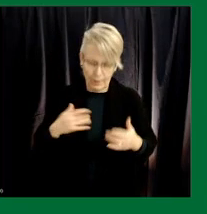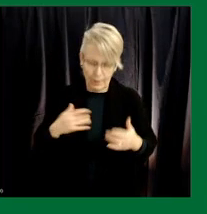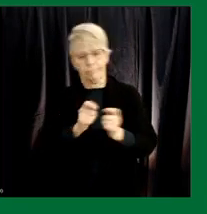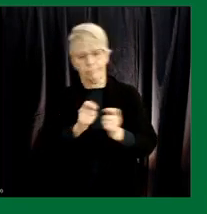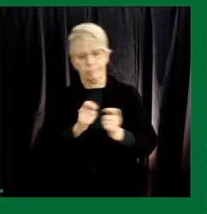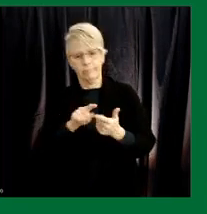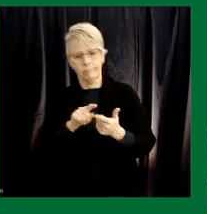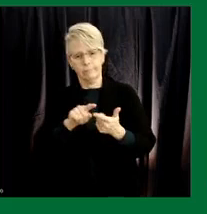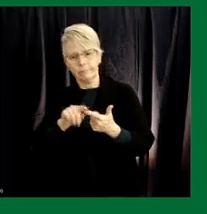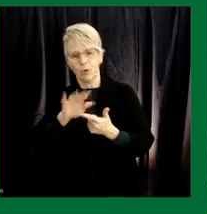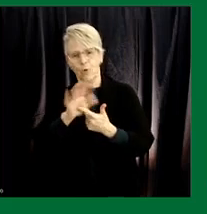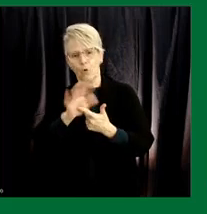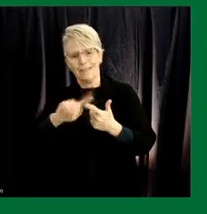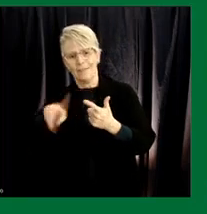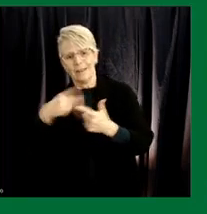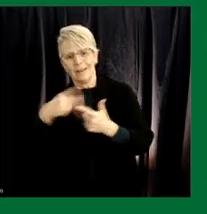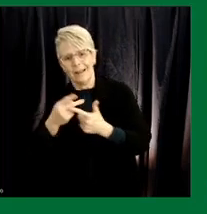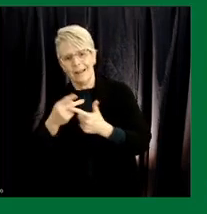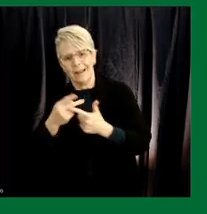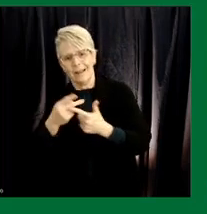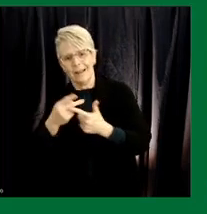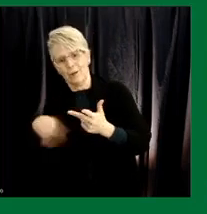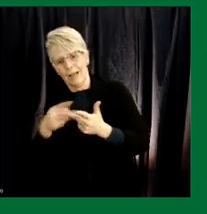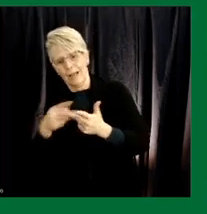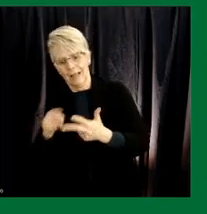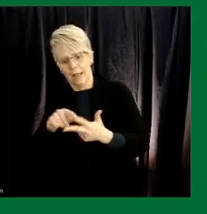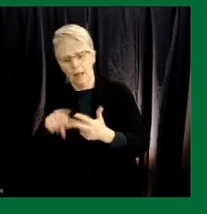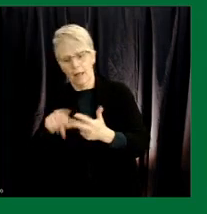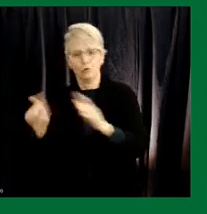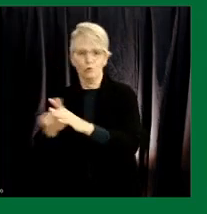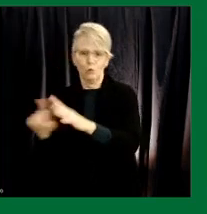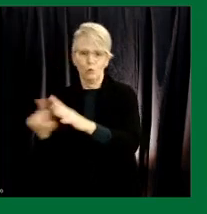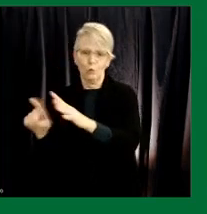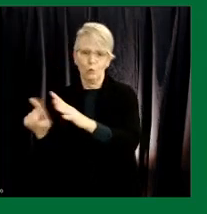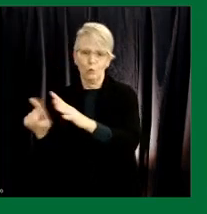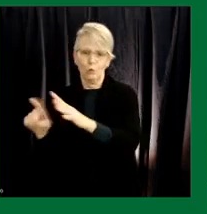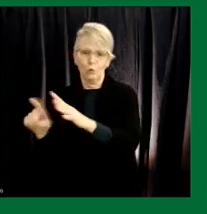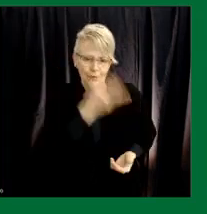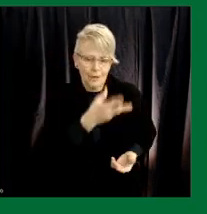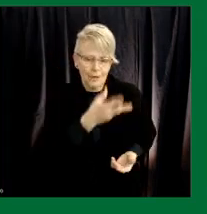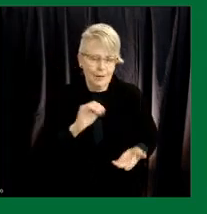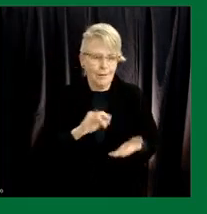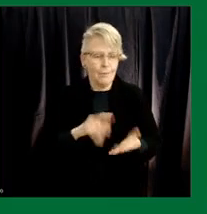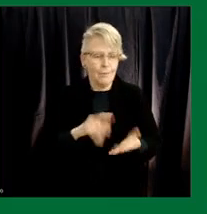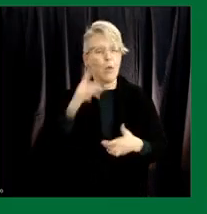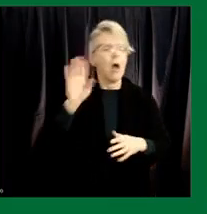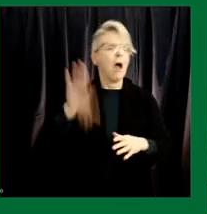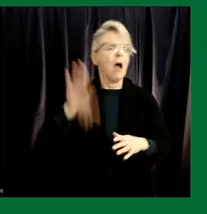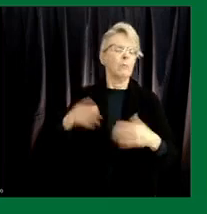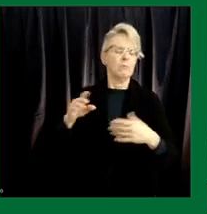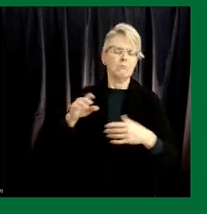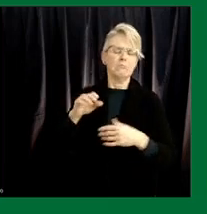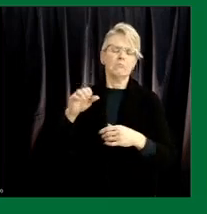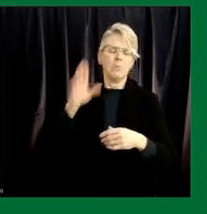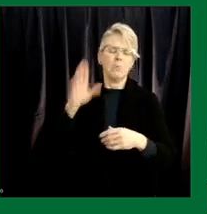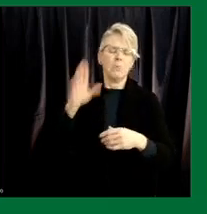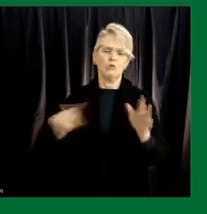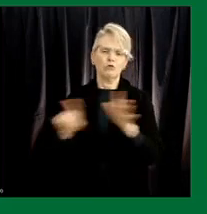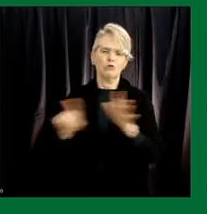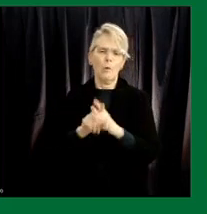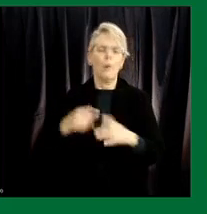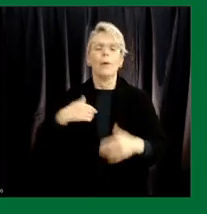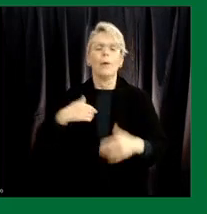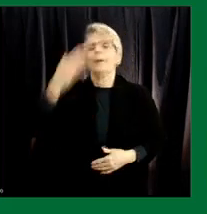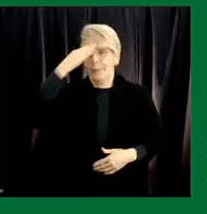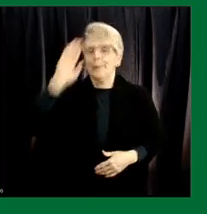in our communities and and as uh dr shahaba wasn't uh um uh thinking that they wouldn't become present in our communities it was a matter of when